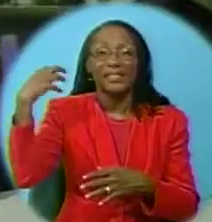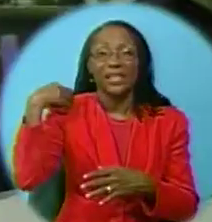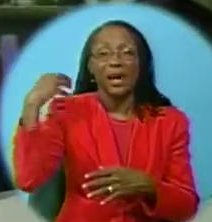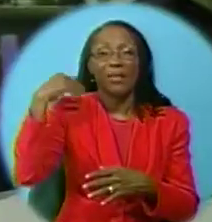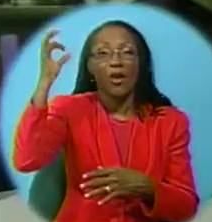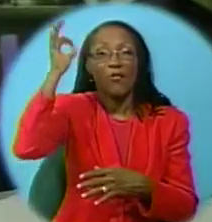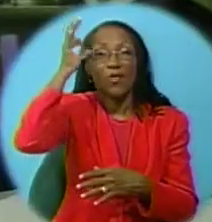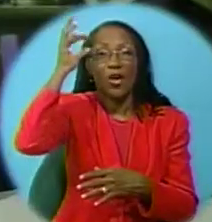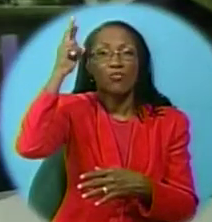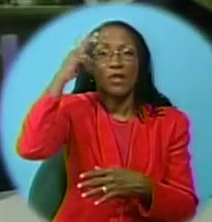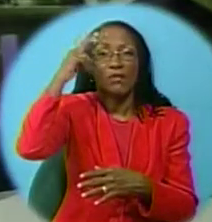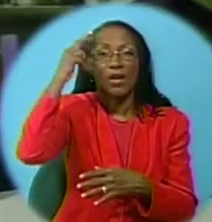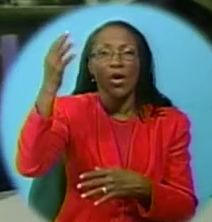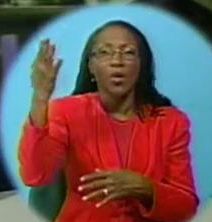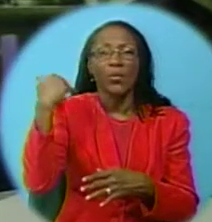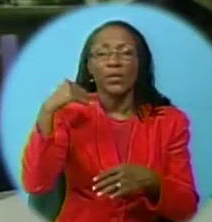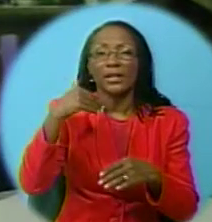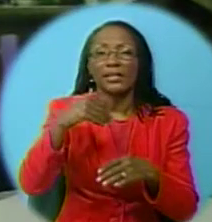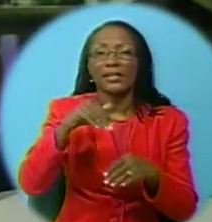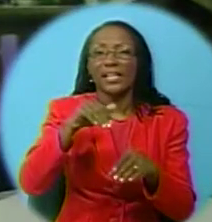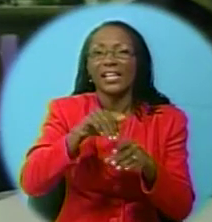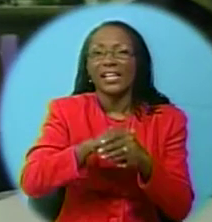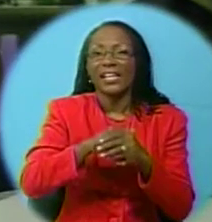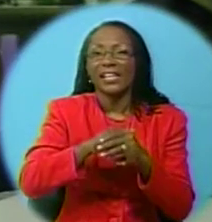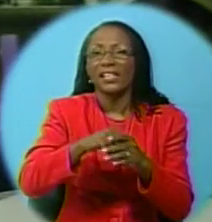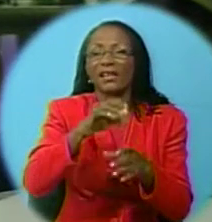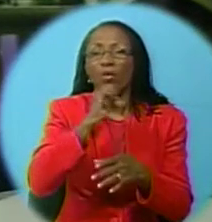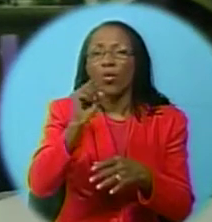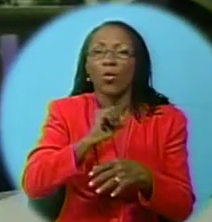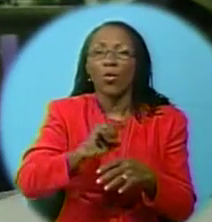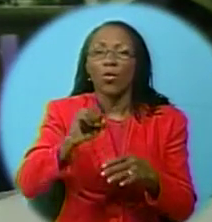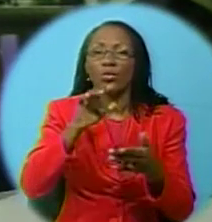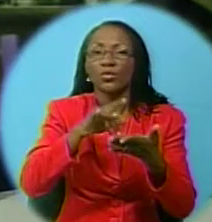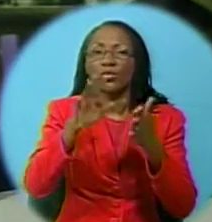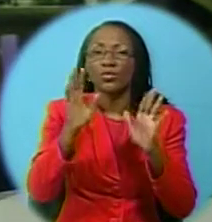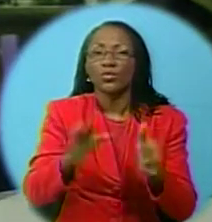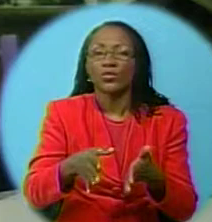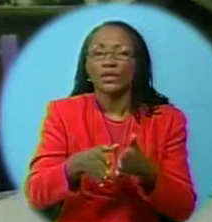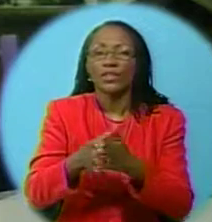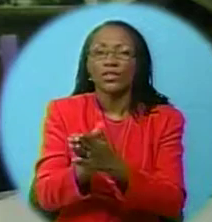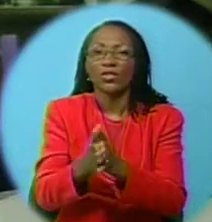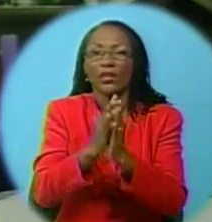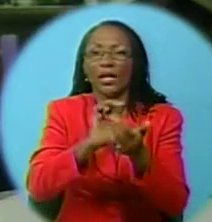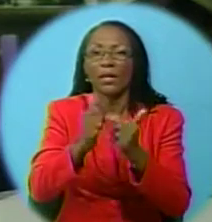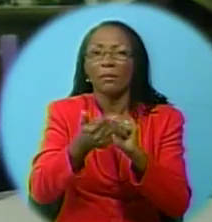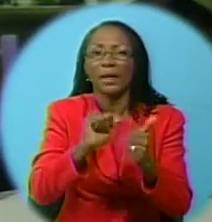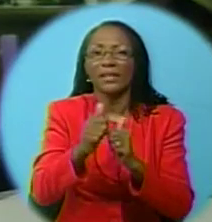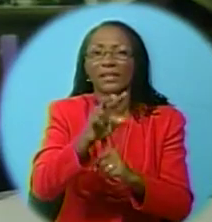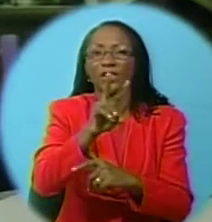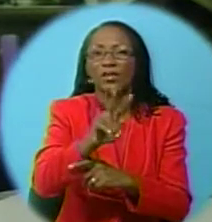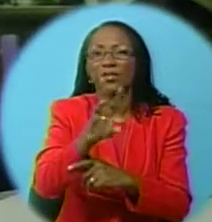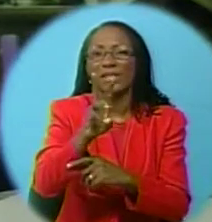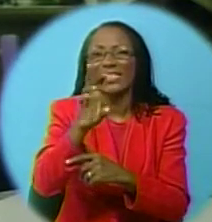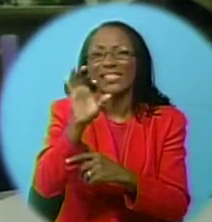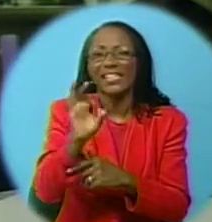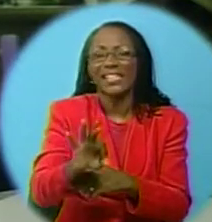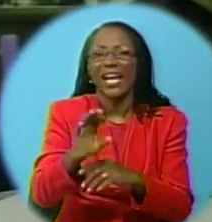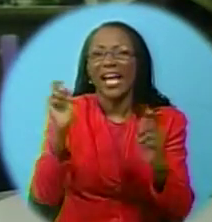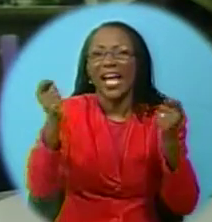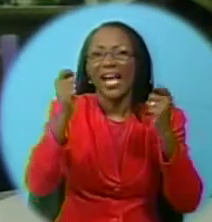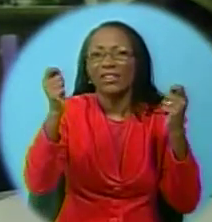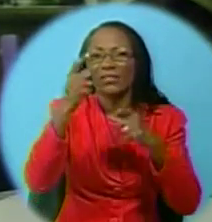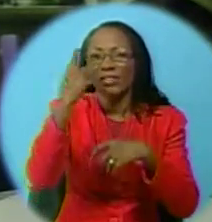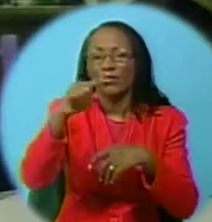Two old scholars who took part in a cricket match that helped mark the 269th anniversary of the St. John-based institution